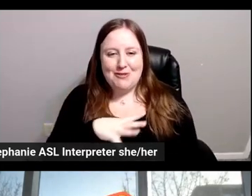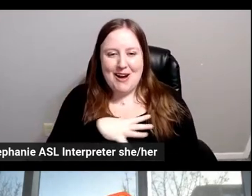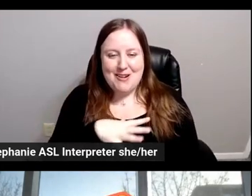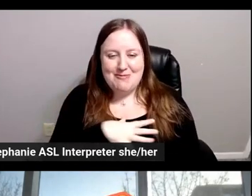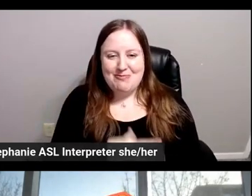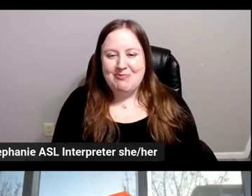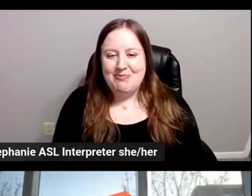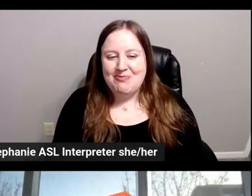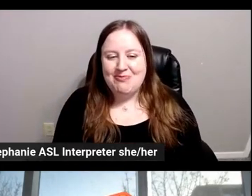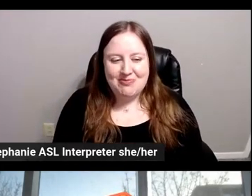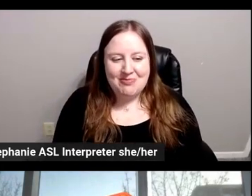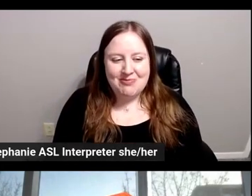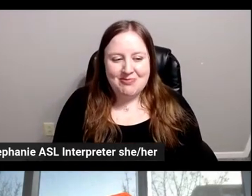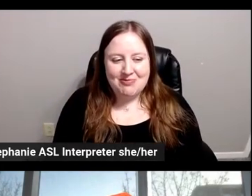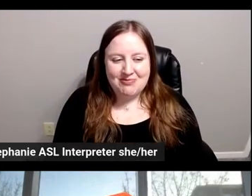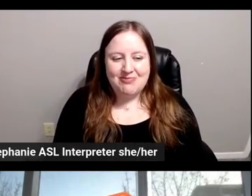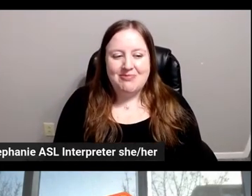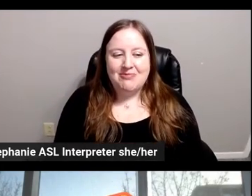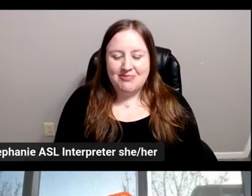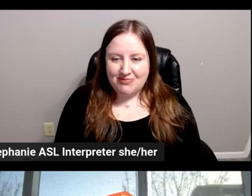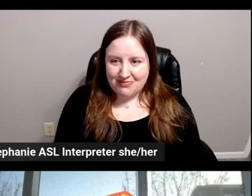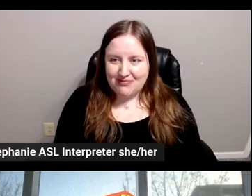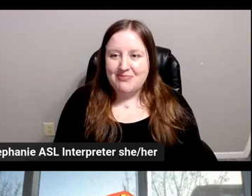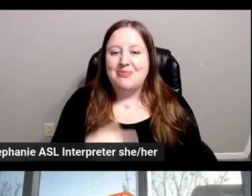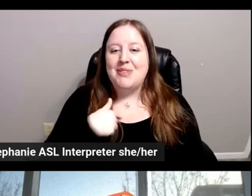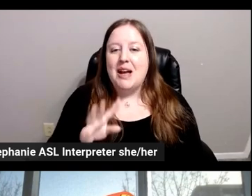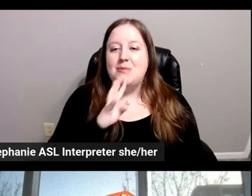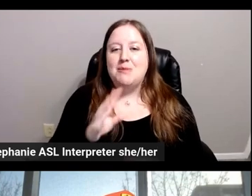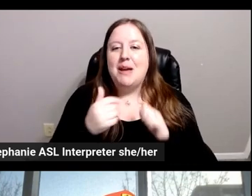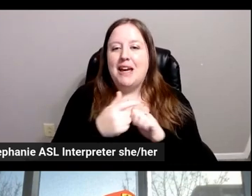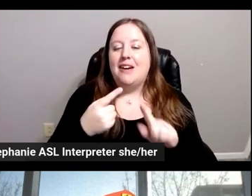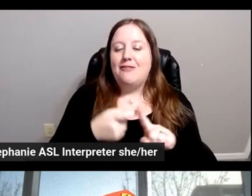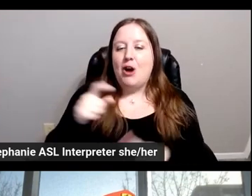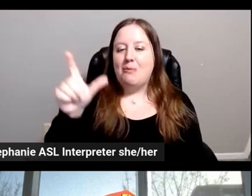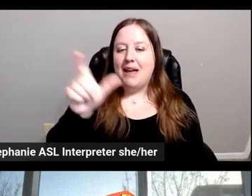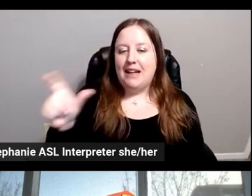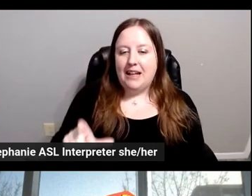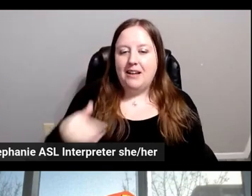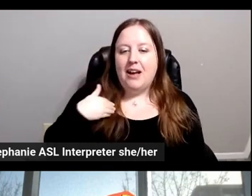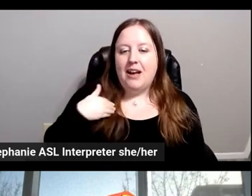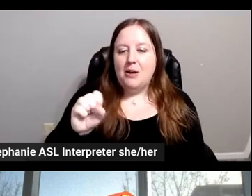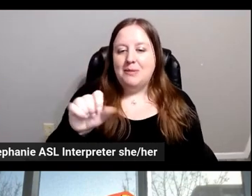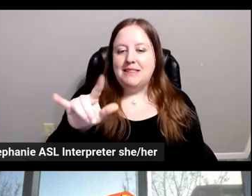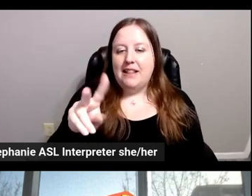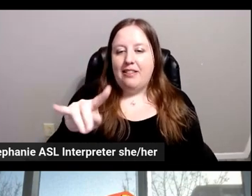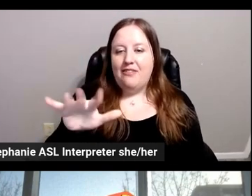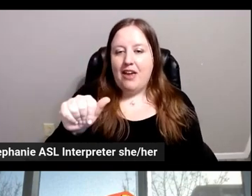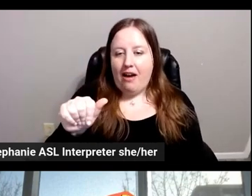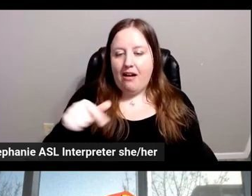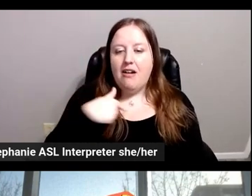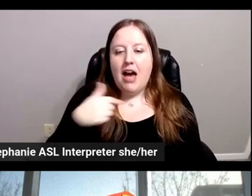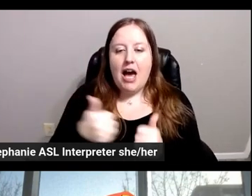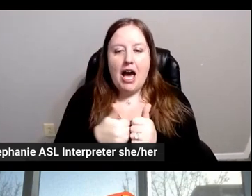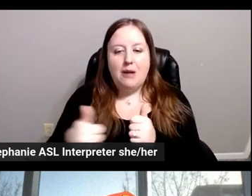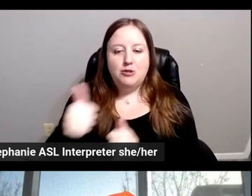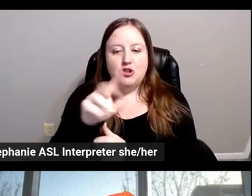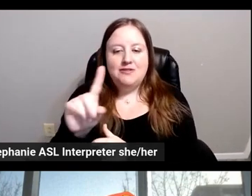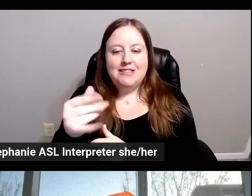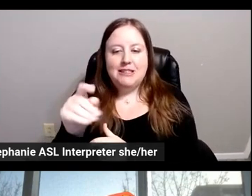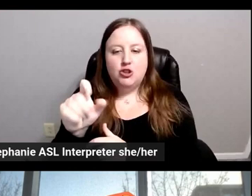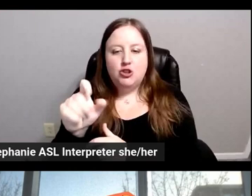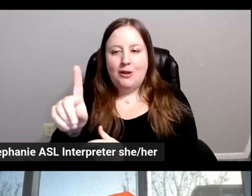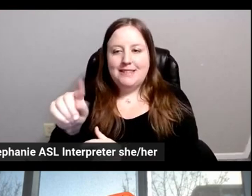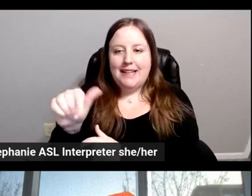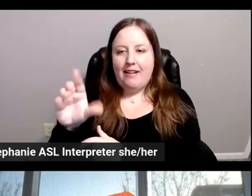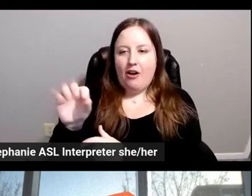Thank you. So I'm speaking from Maranello, Italy. I'm Silvia Gabrielli. I'm the Chief Digital and Data Officer for Ferrari.